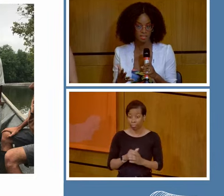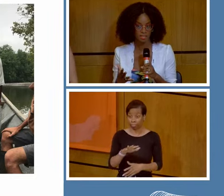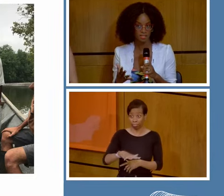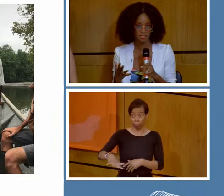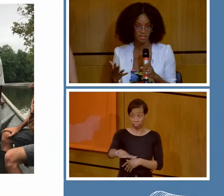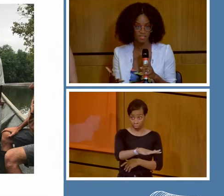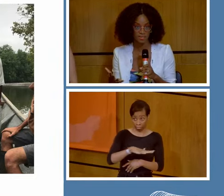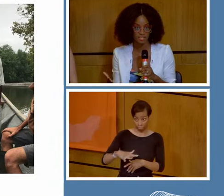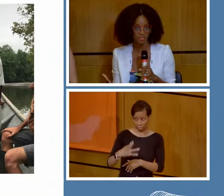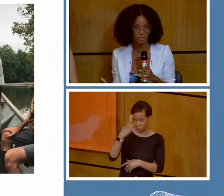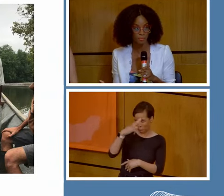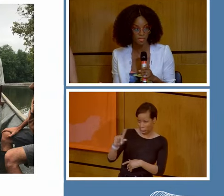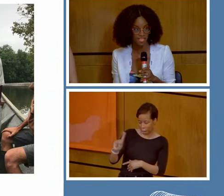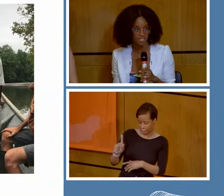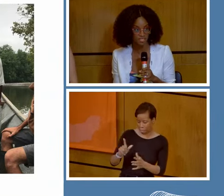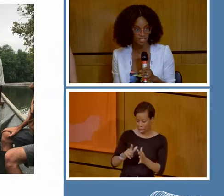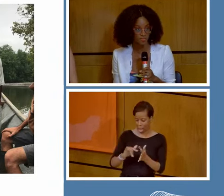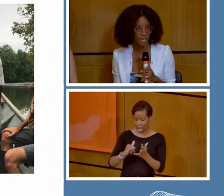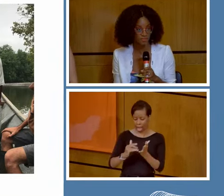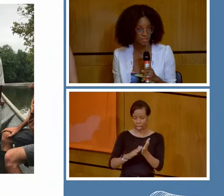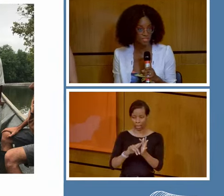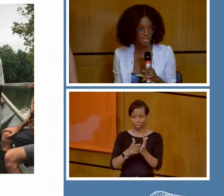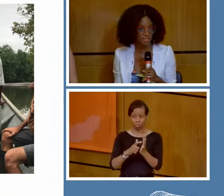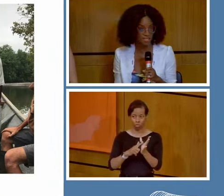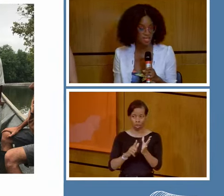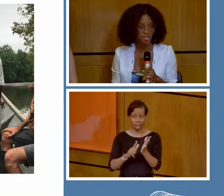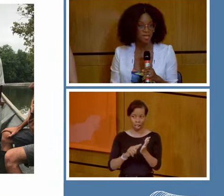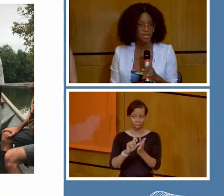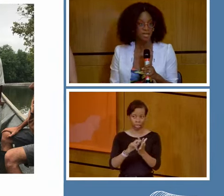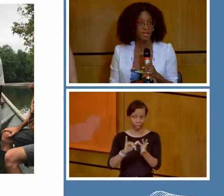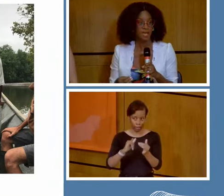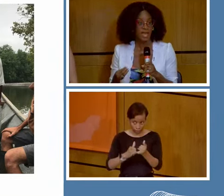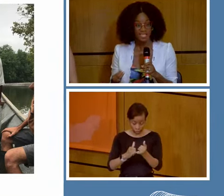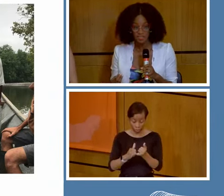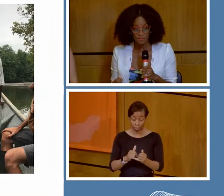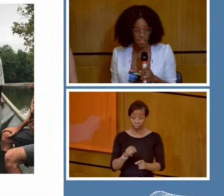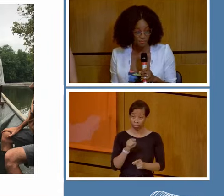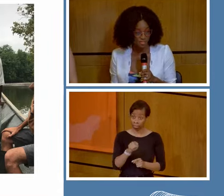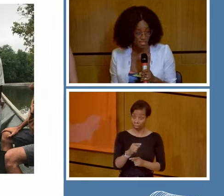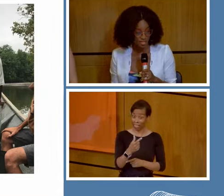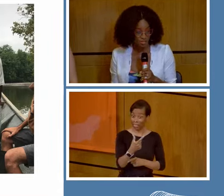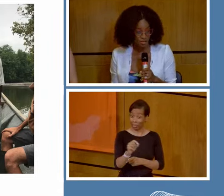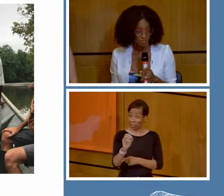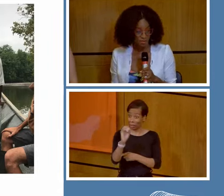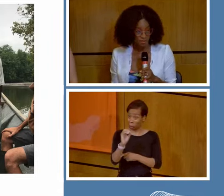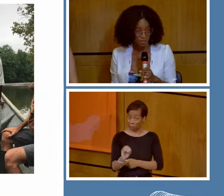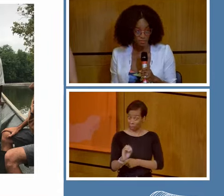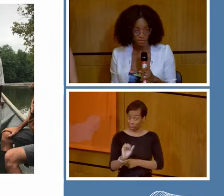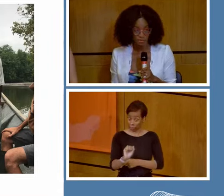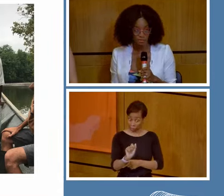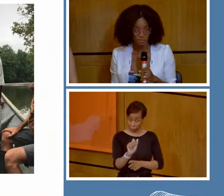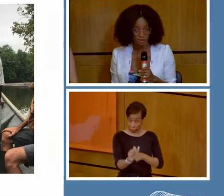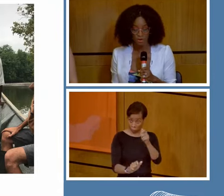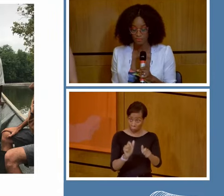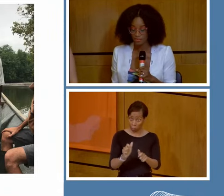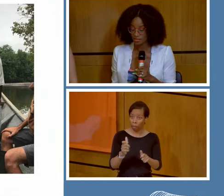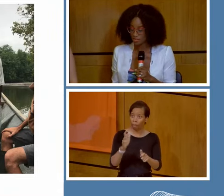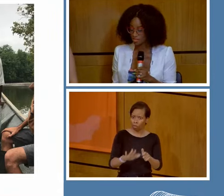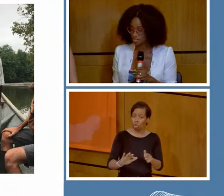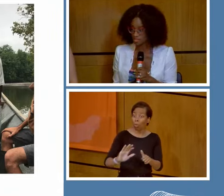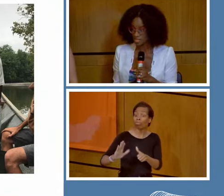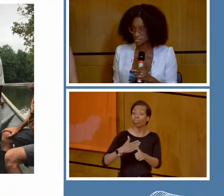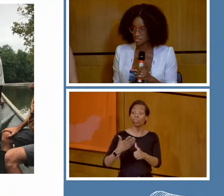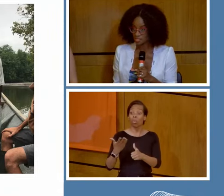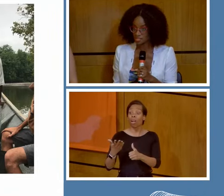70% of the population is of Afro-descent. 85% of those people of